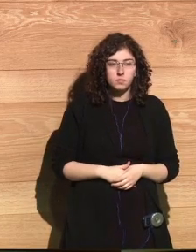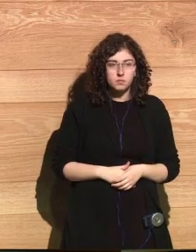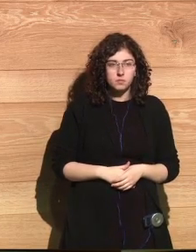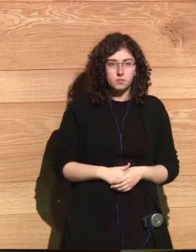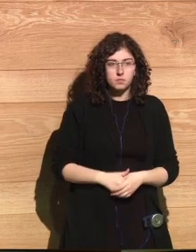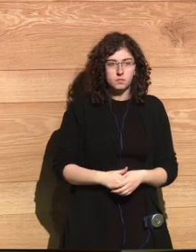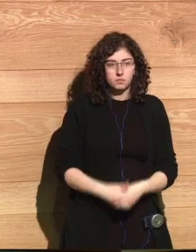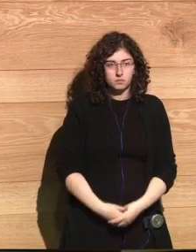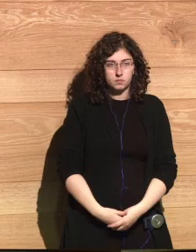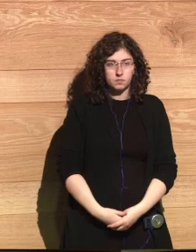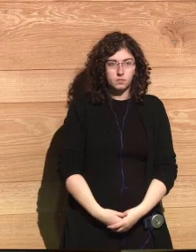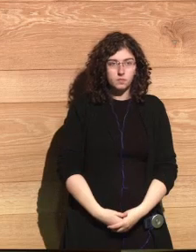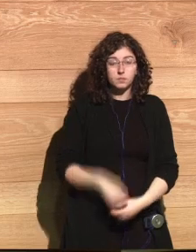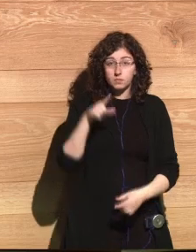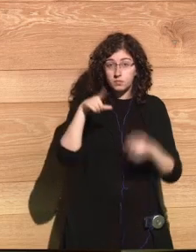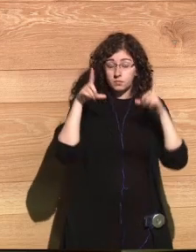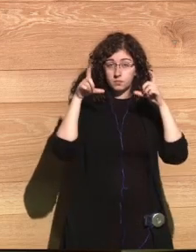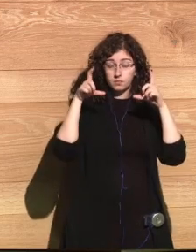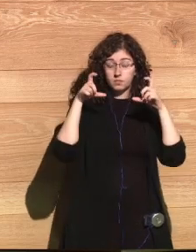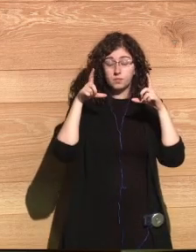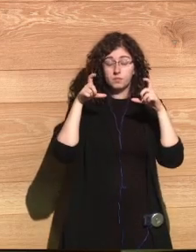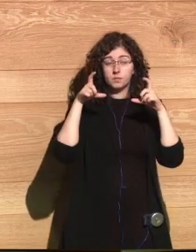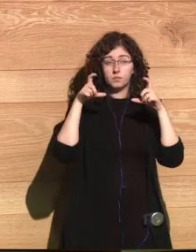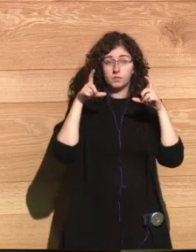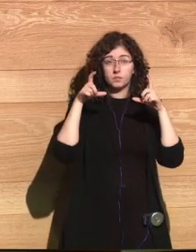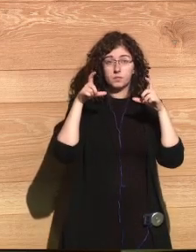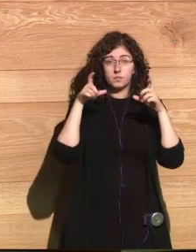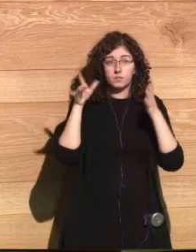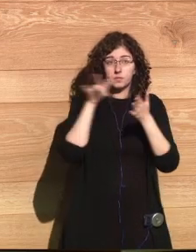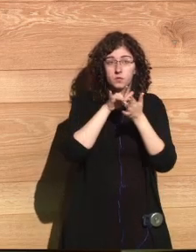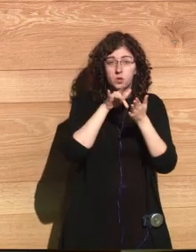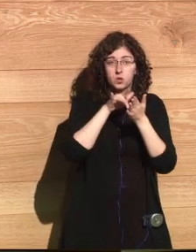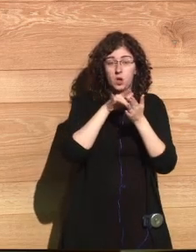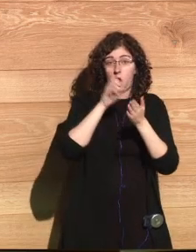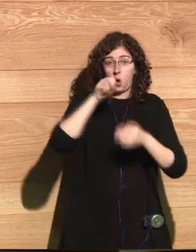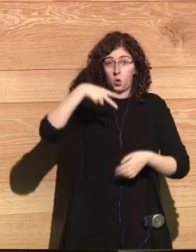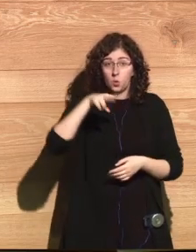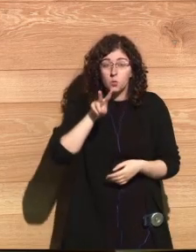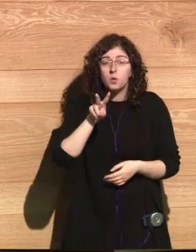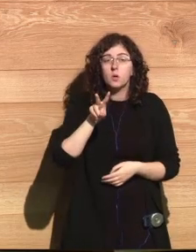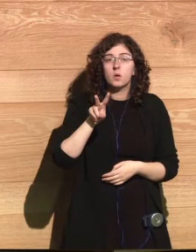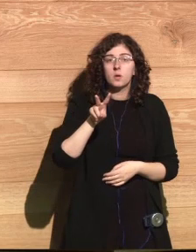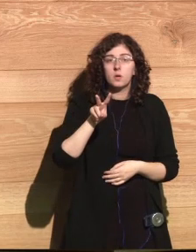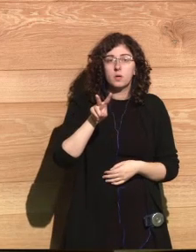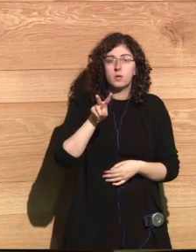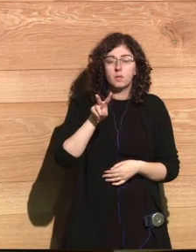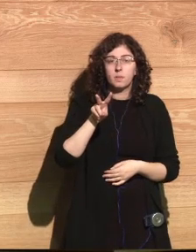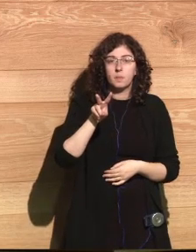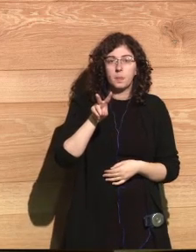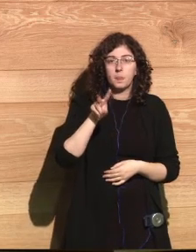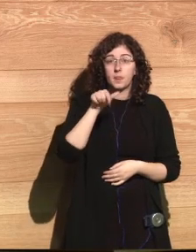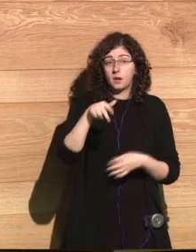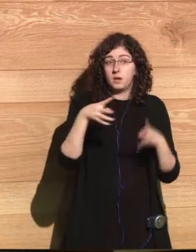That picture was taken at the United Nations when the United Nations was hosting the